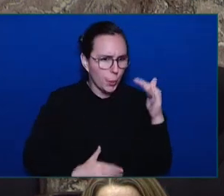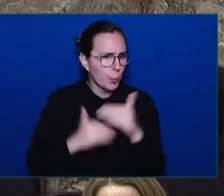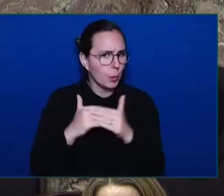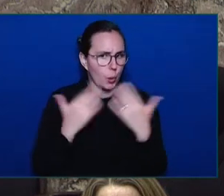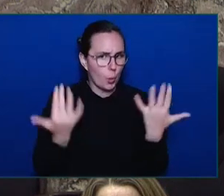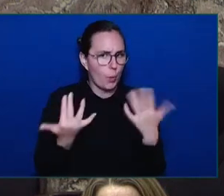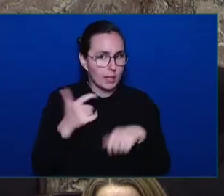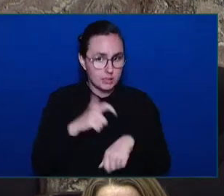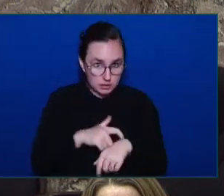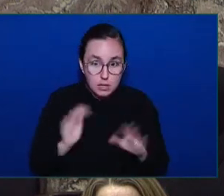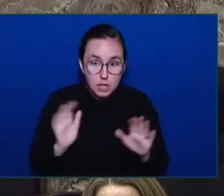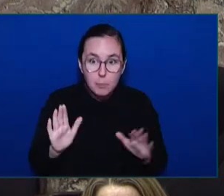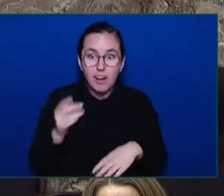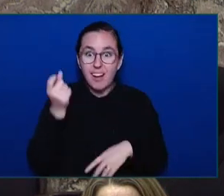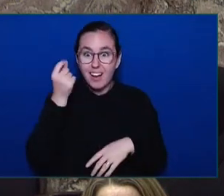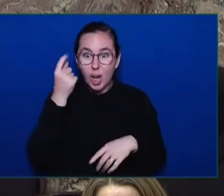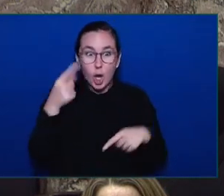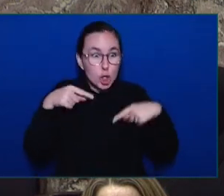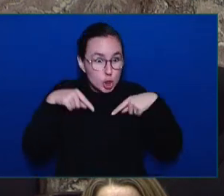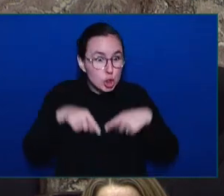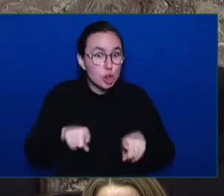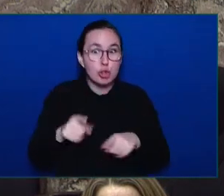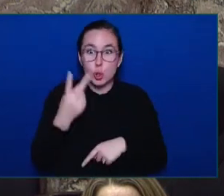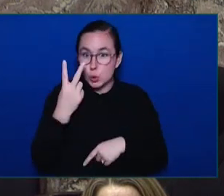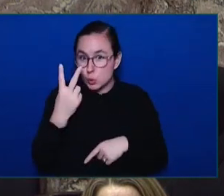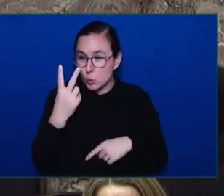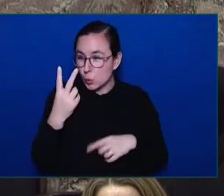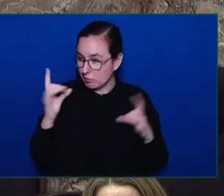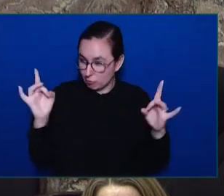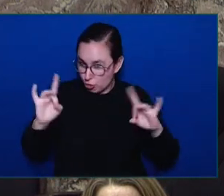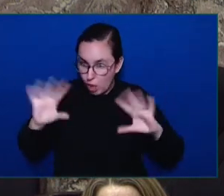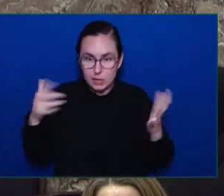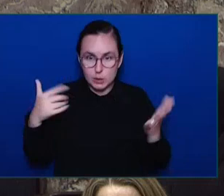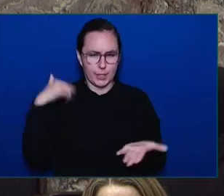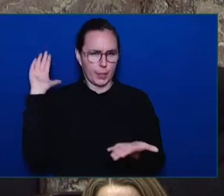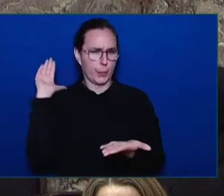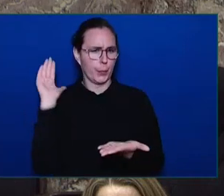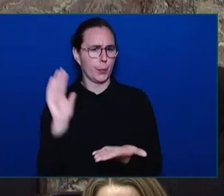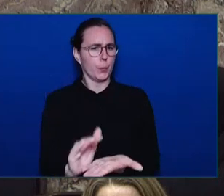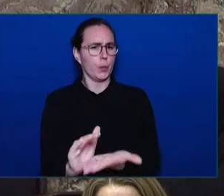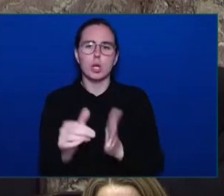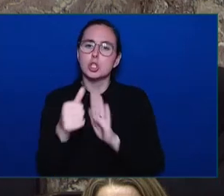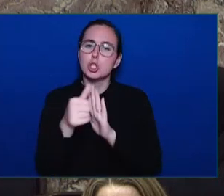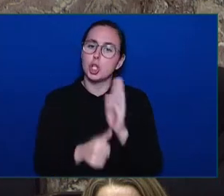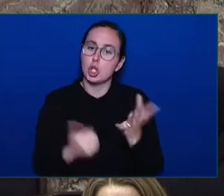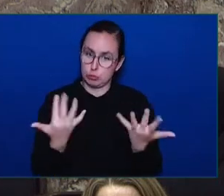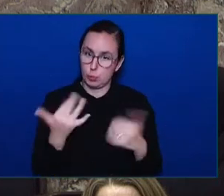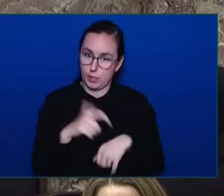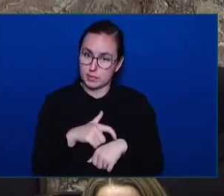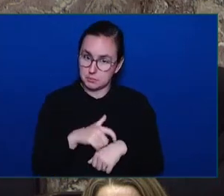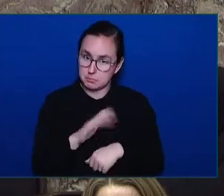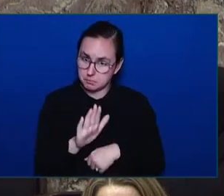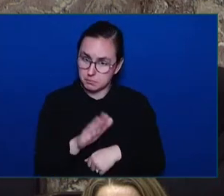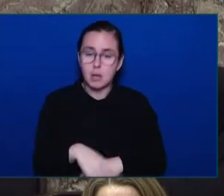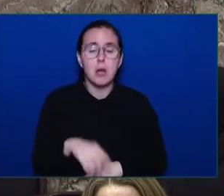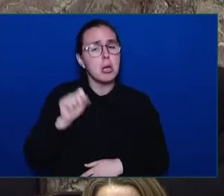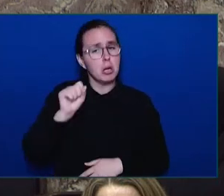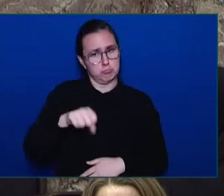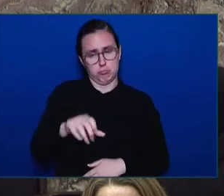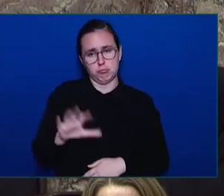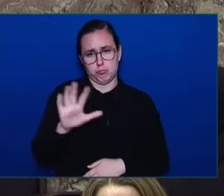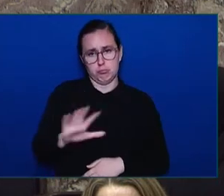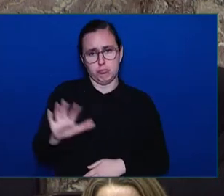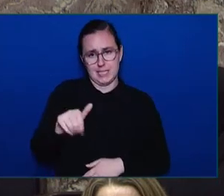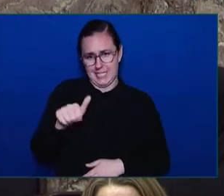It is true. It at present. There are approximately 10,000 people in acute care hospitals admitted to acute care